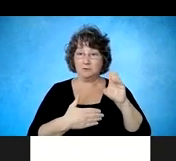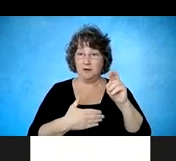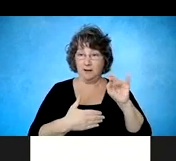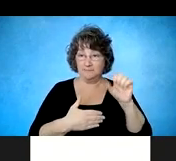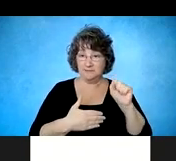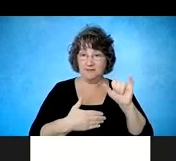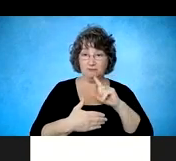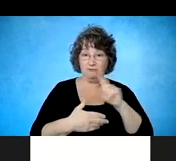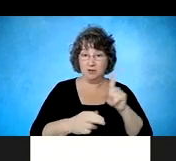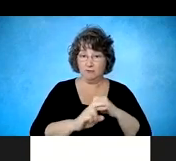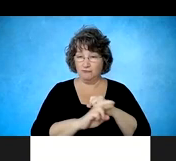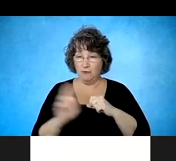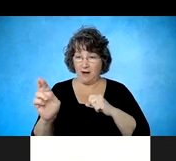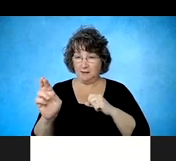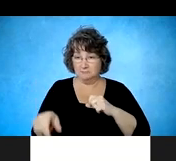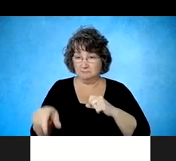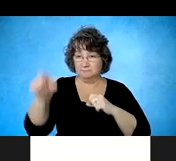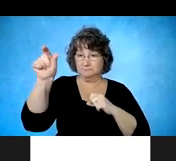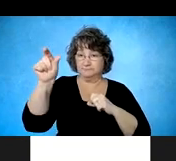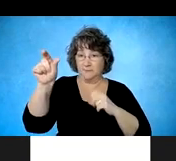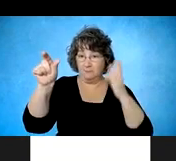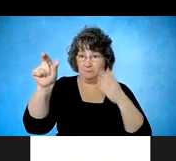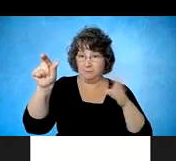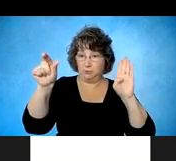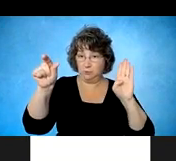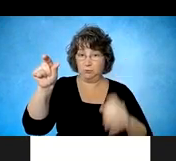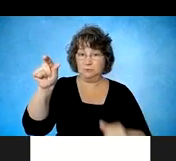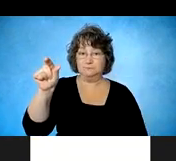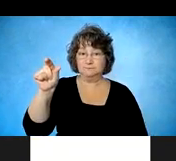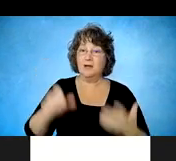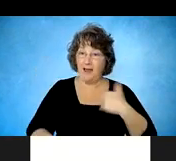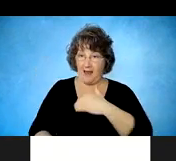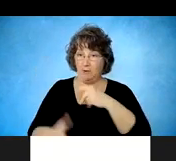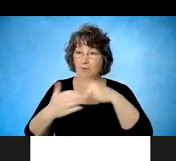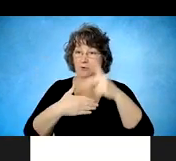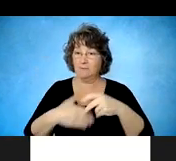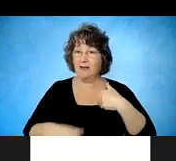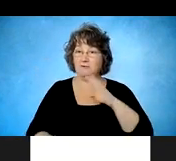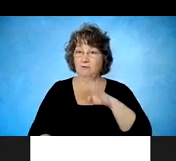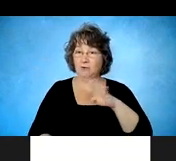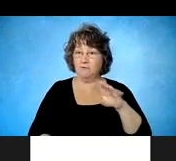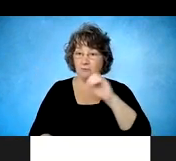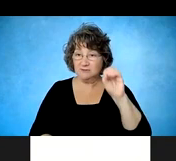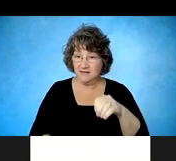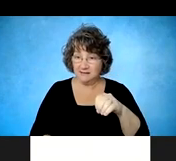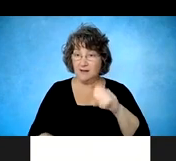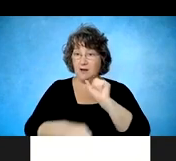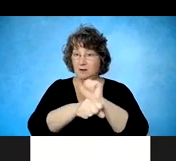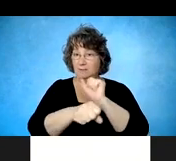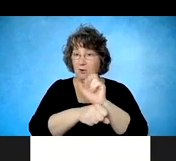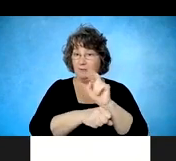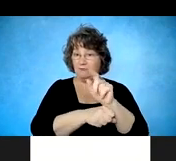Navy blue color. So our, our program has a 44% employment rate at one year post discharge